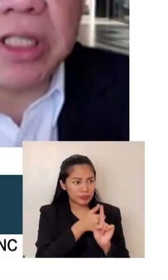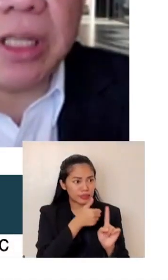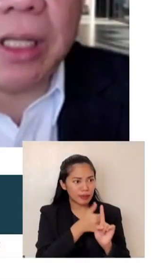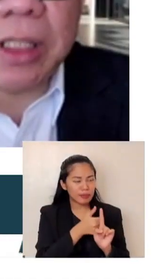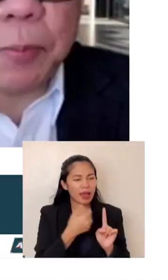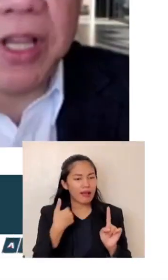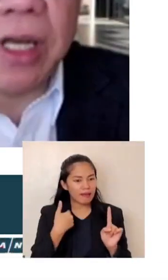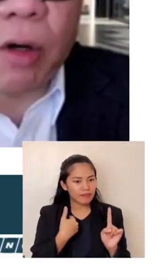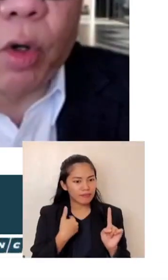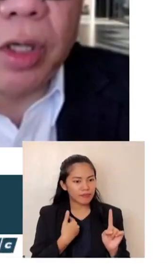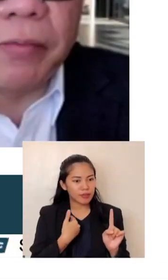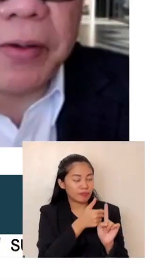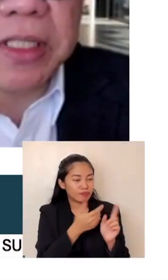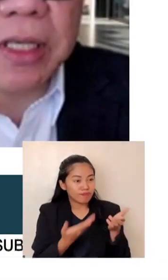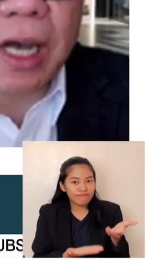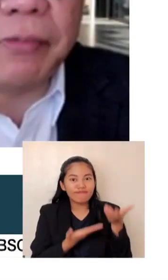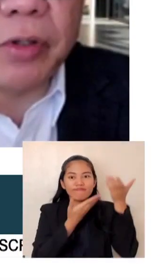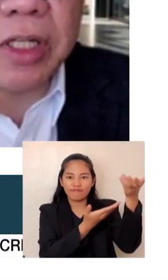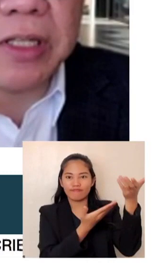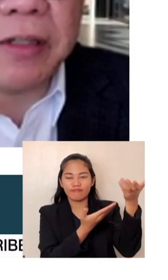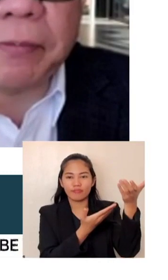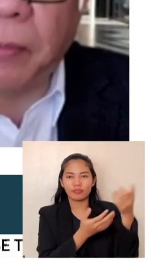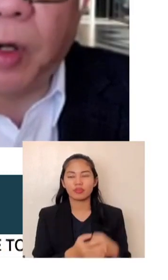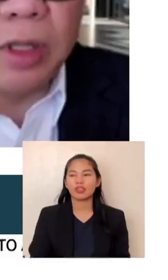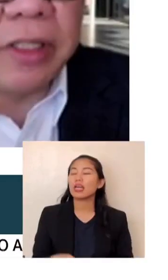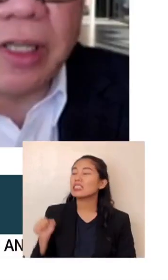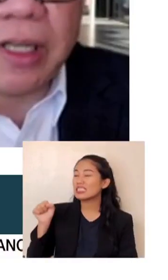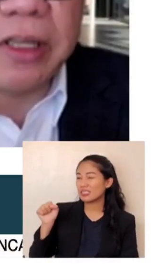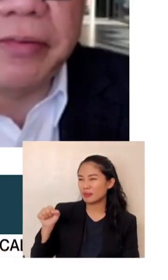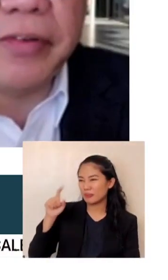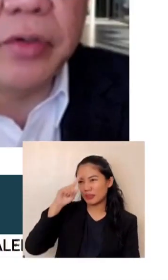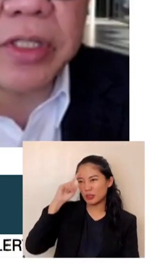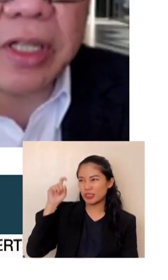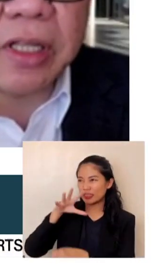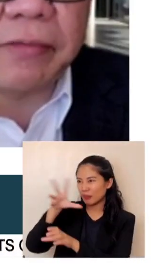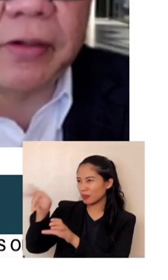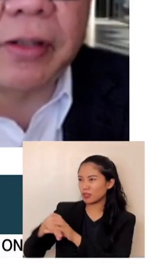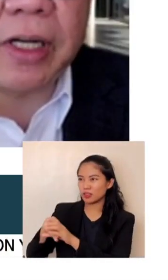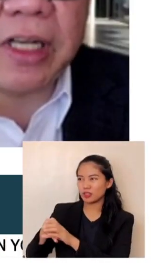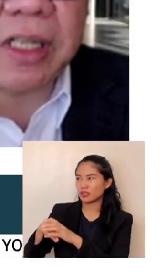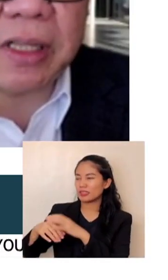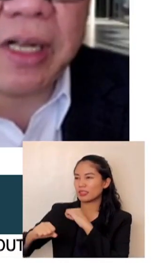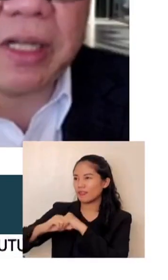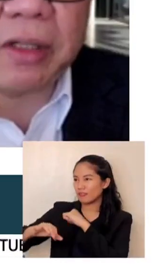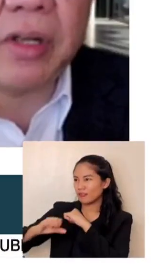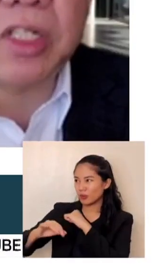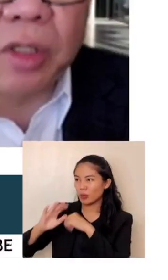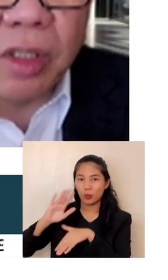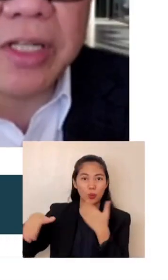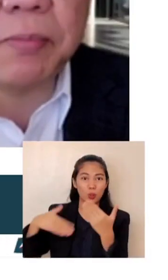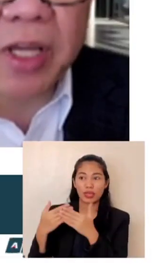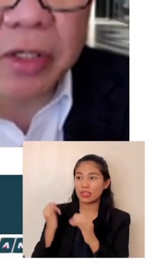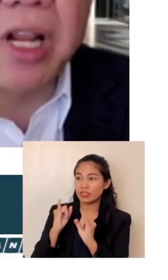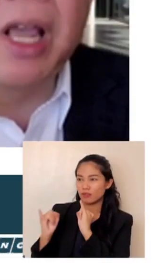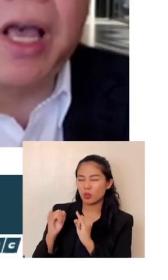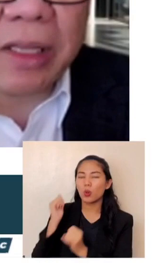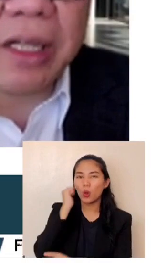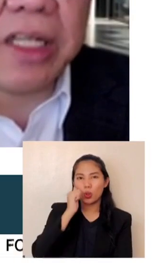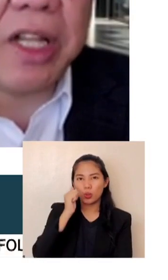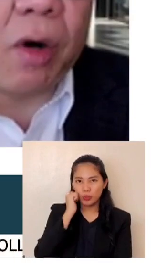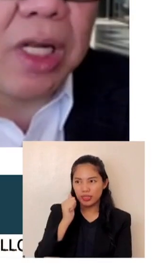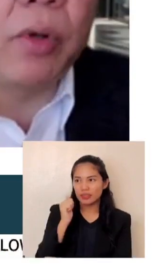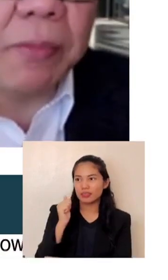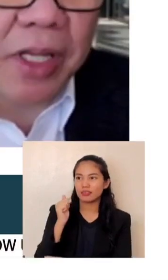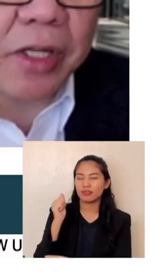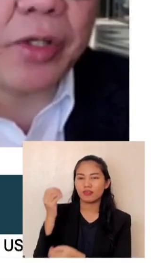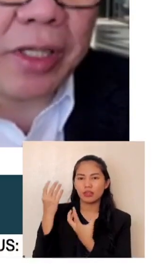that's been a core of his advocacy from all the interviews and the fora he has attended. He has always mentioned, I think